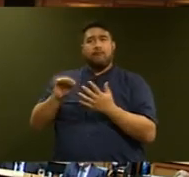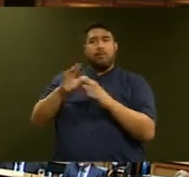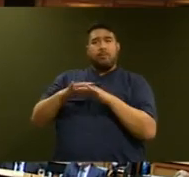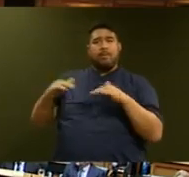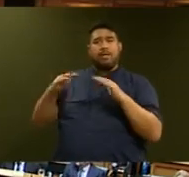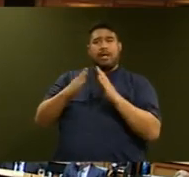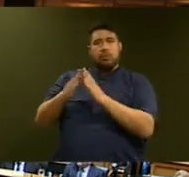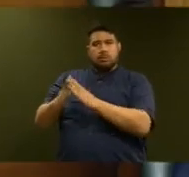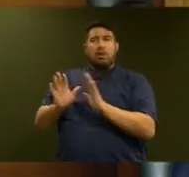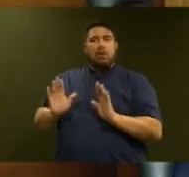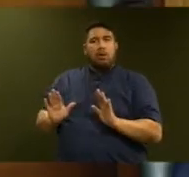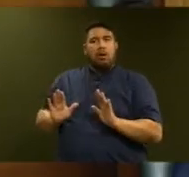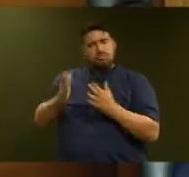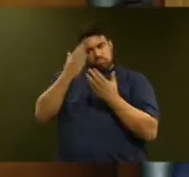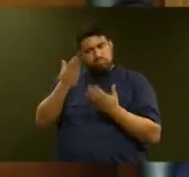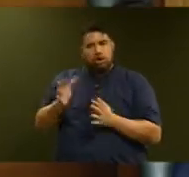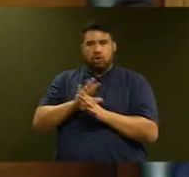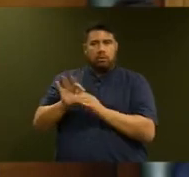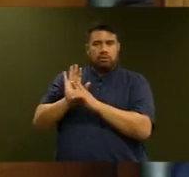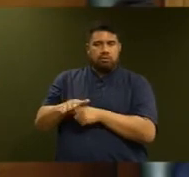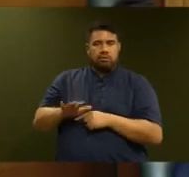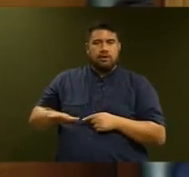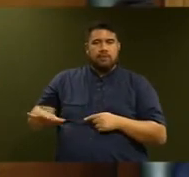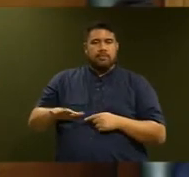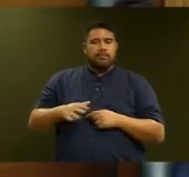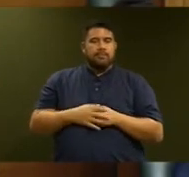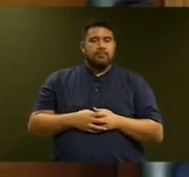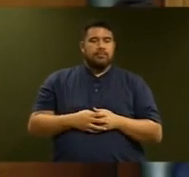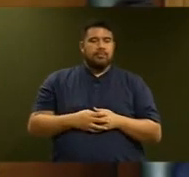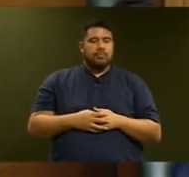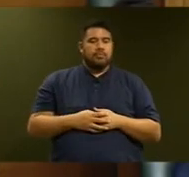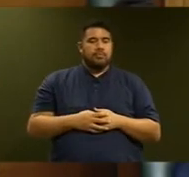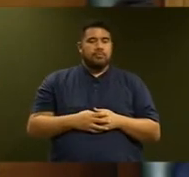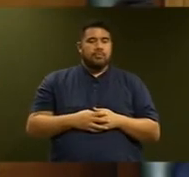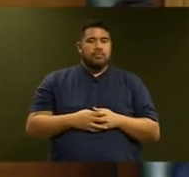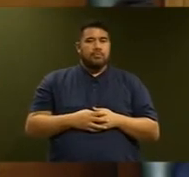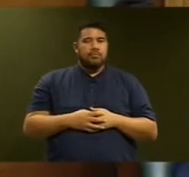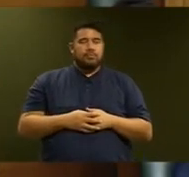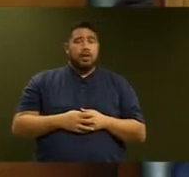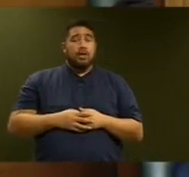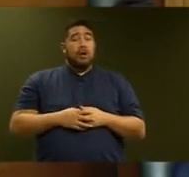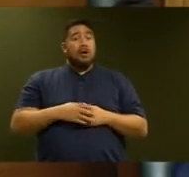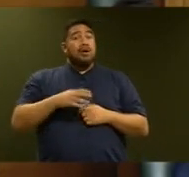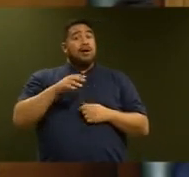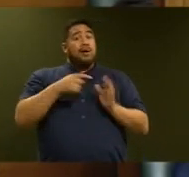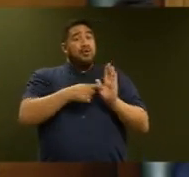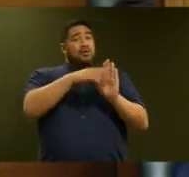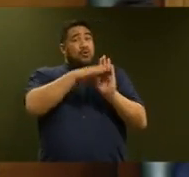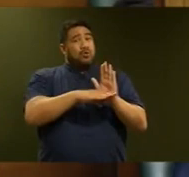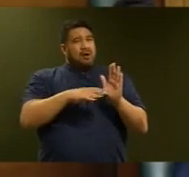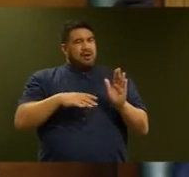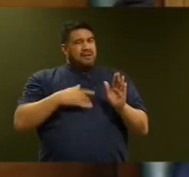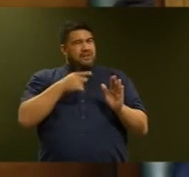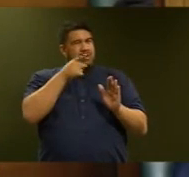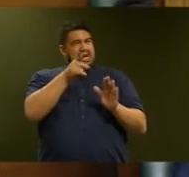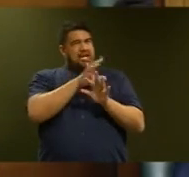order, Mr Speaker. Point of order, the Honourable Judith Collins. don't believe that the Minister addressed the question to the point of